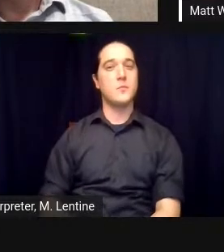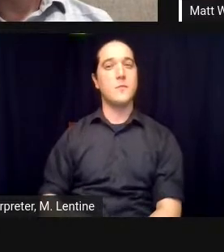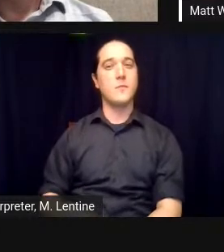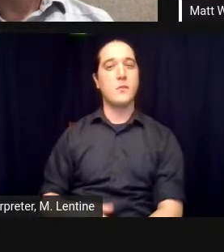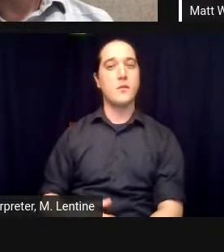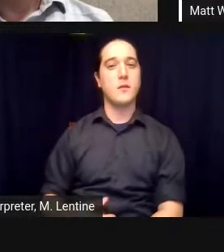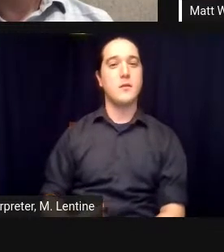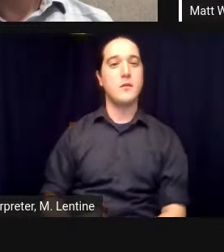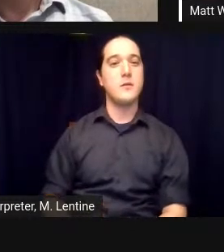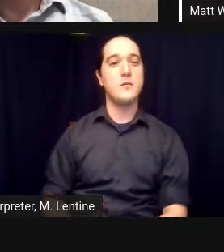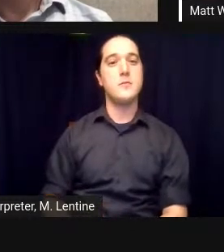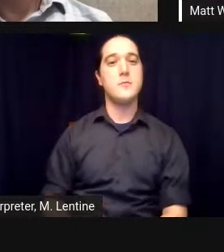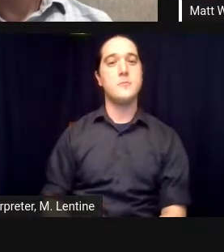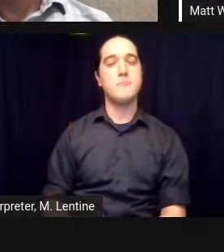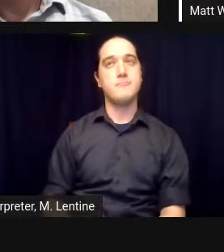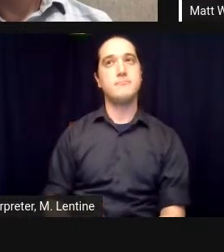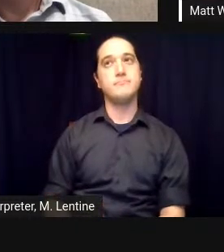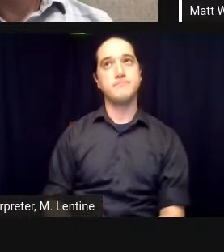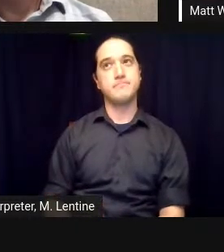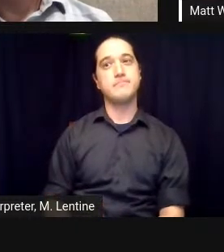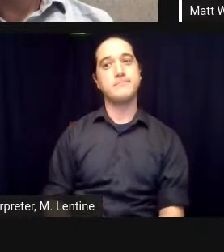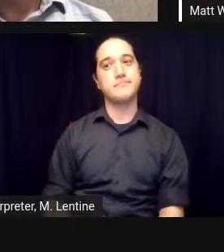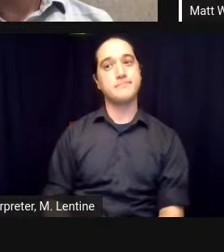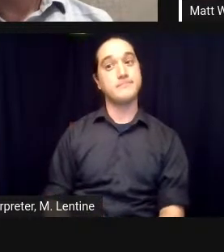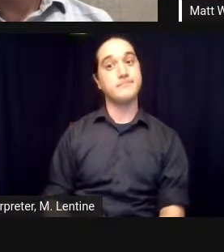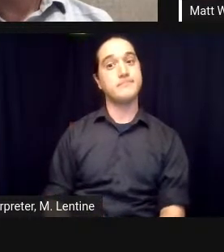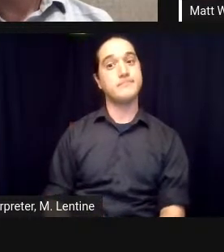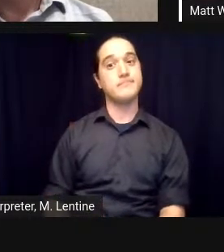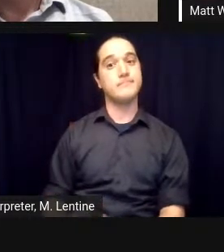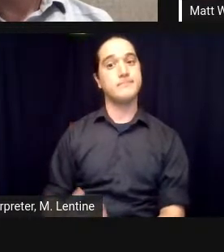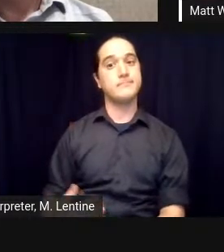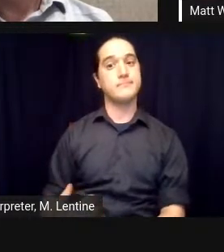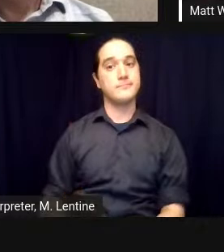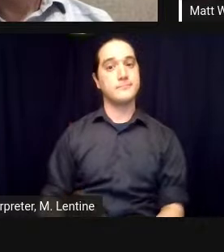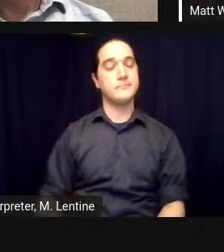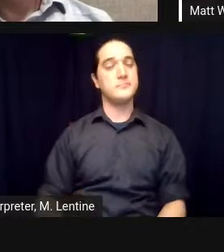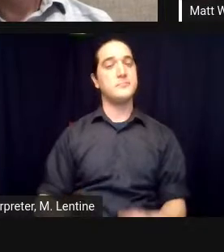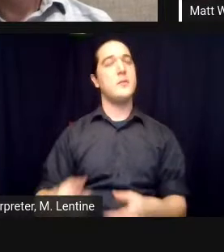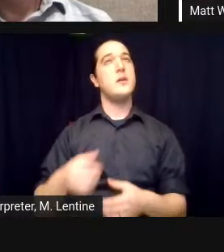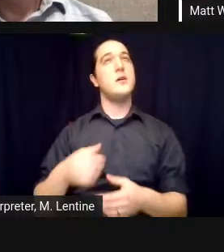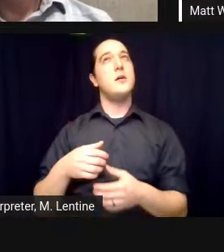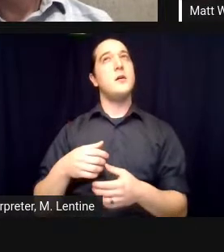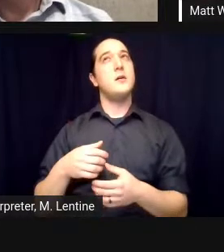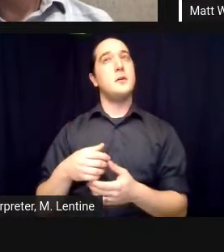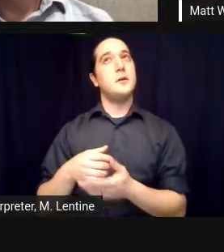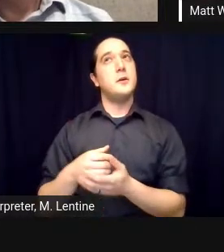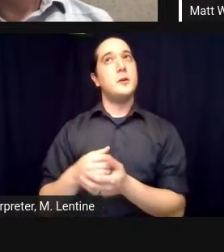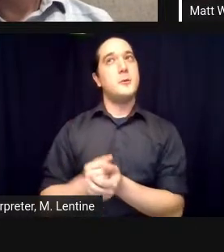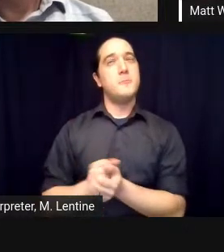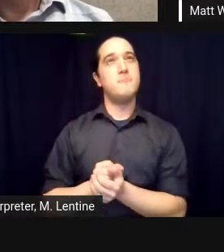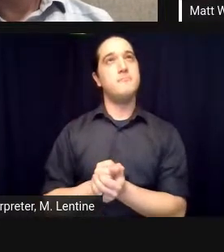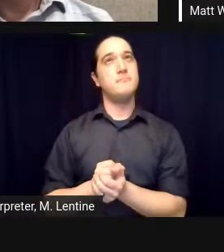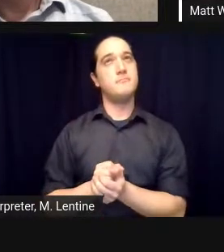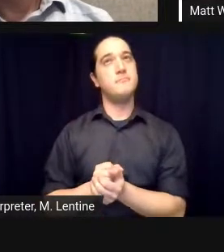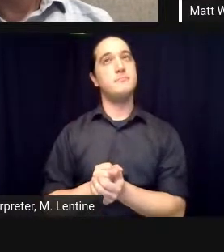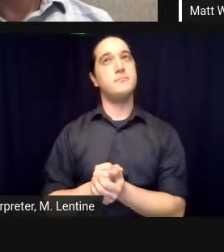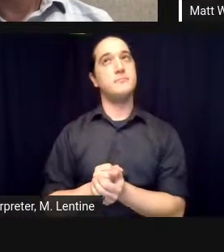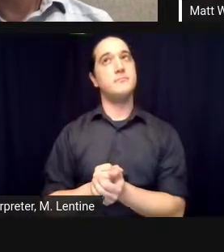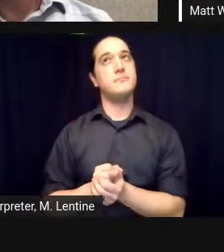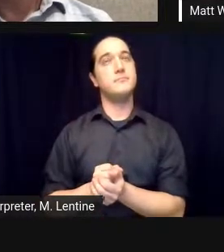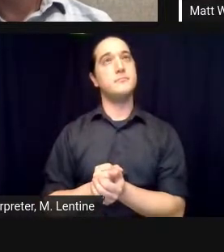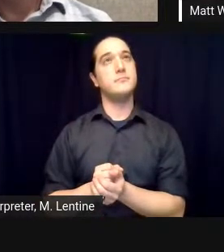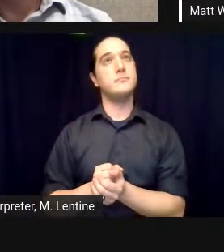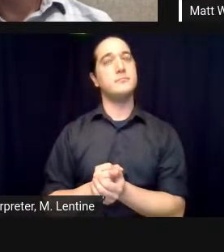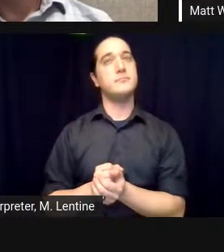able to you know watch this story and then see the audience react to it and be able to participate in that so i know that that was a very